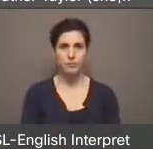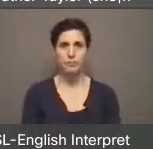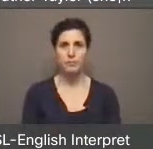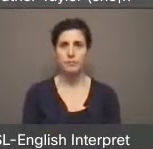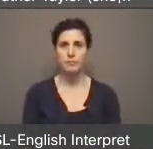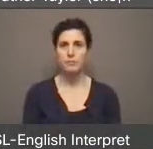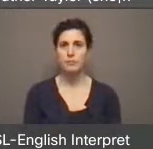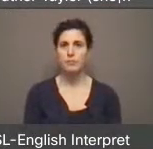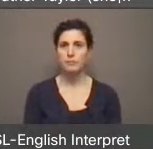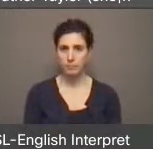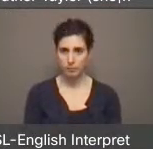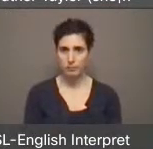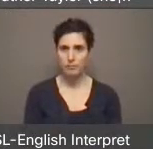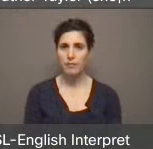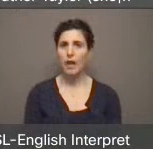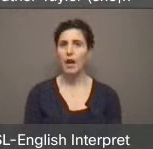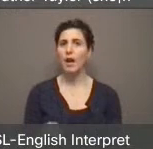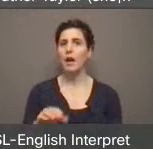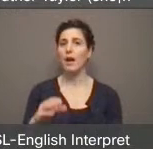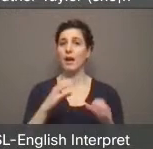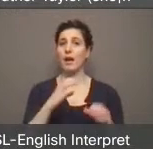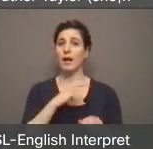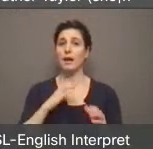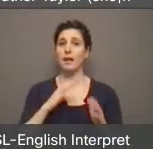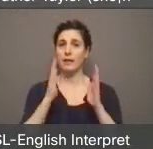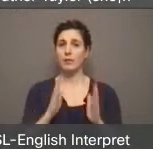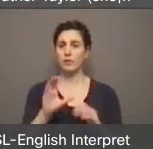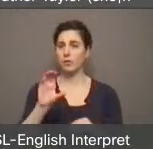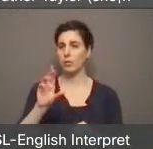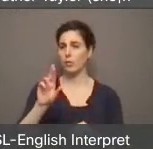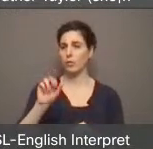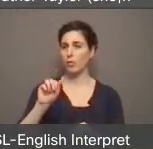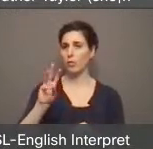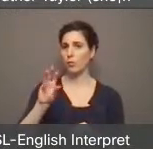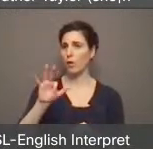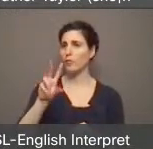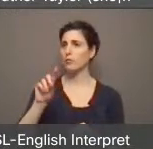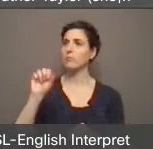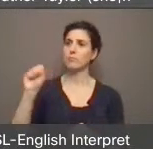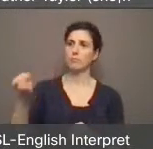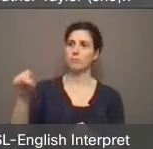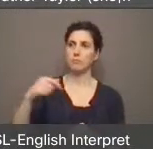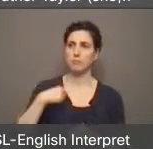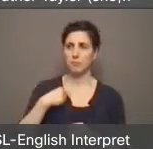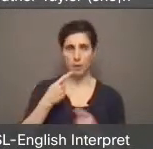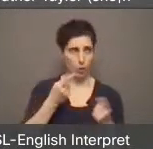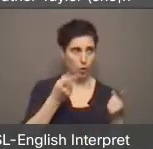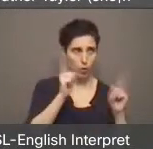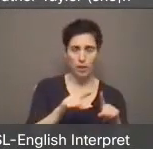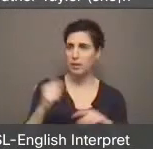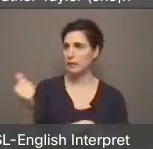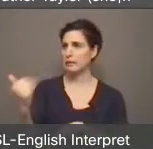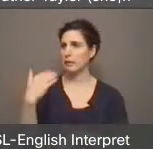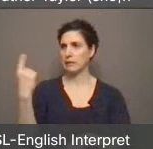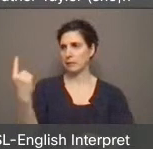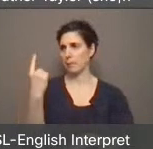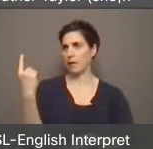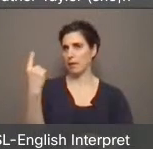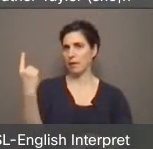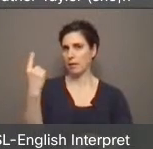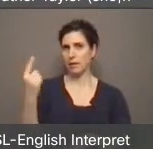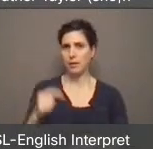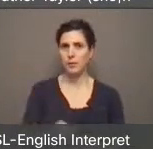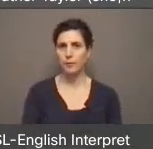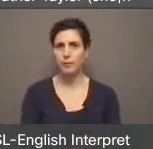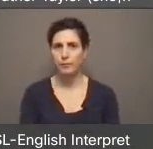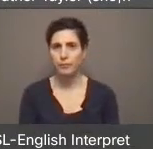Thank you. And that was going to be my question to you if you had sent something into a sounds as if you did. Thank you very much. Gary, if I